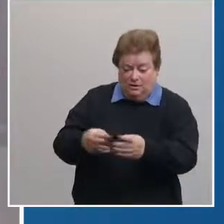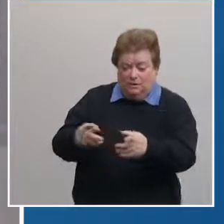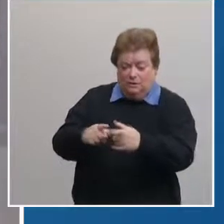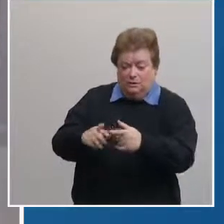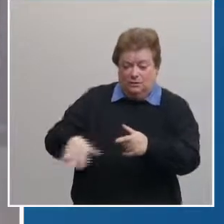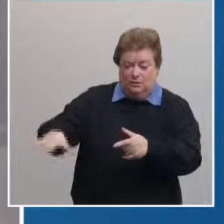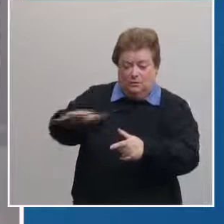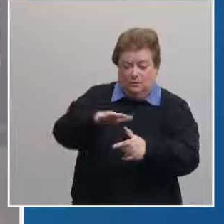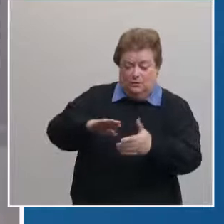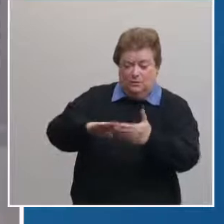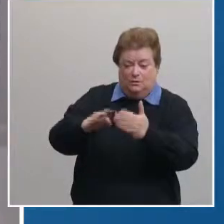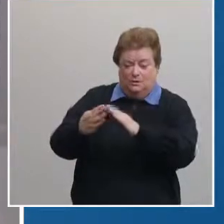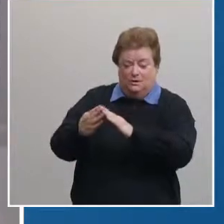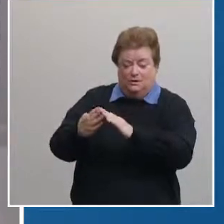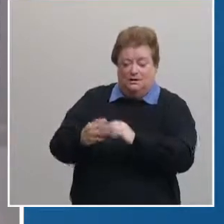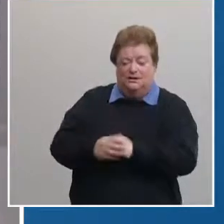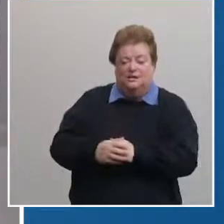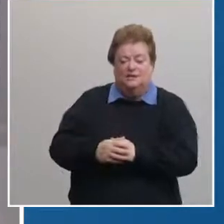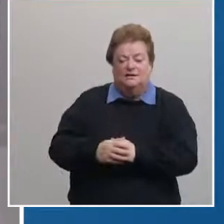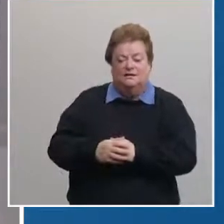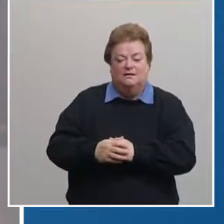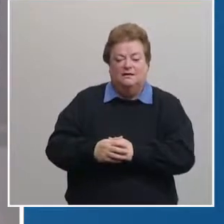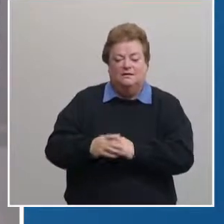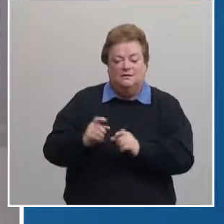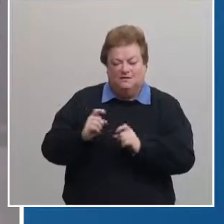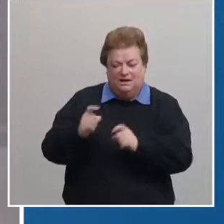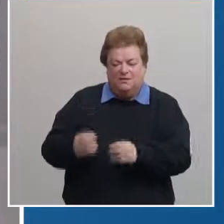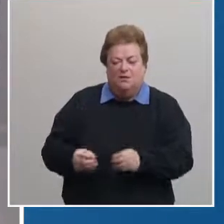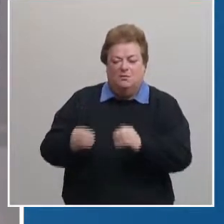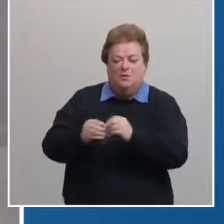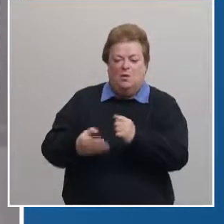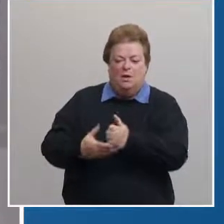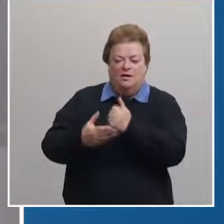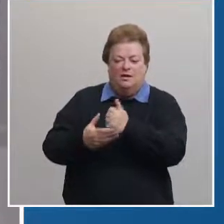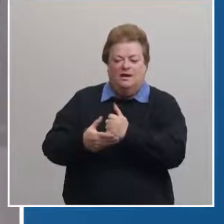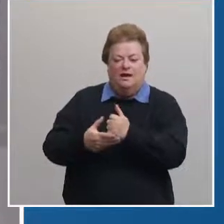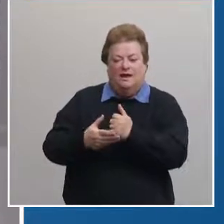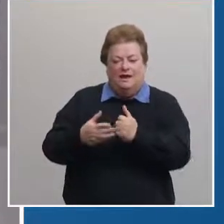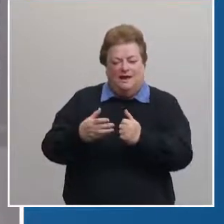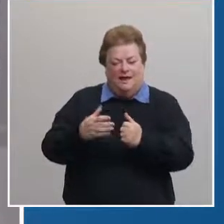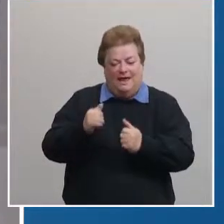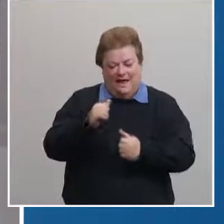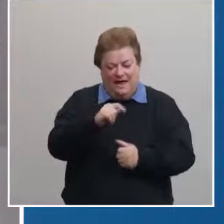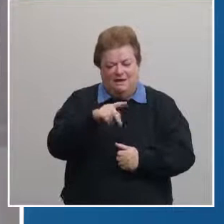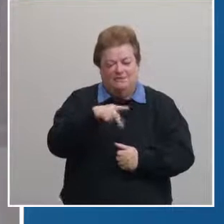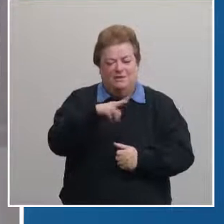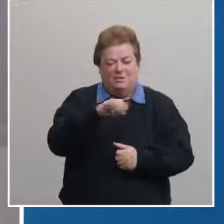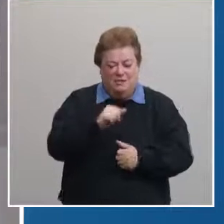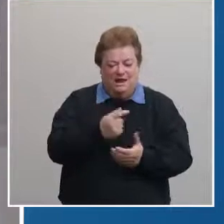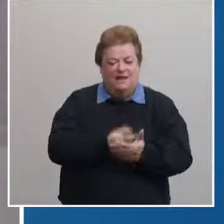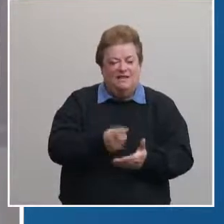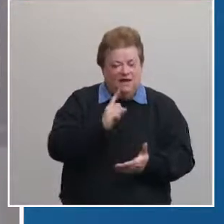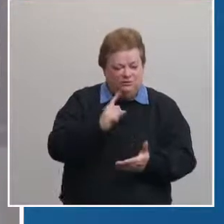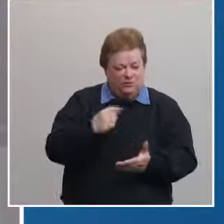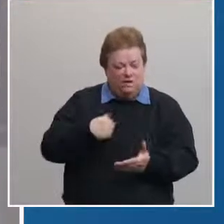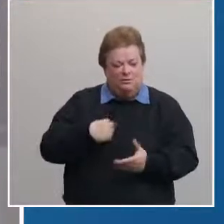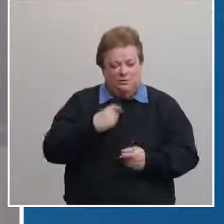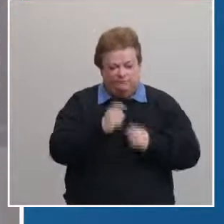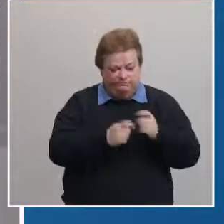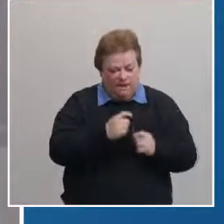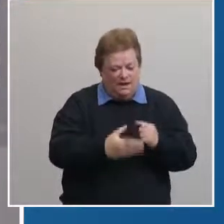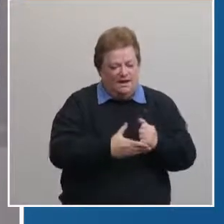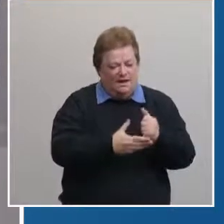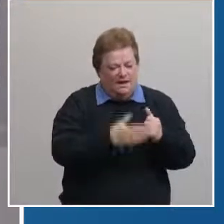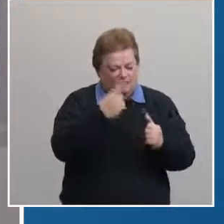the additional assistance was provided for the pinnacle bank vaccination last week as well and